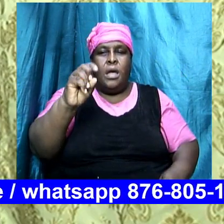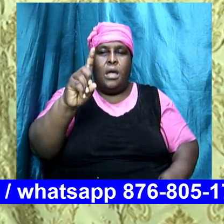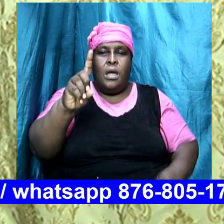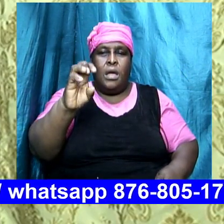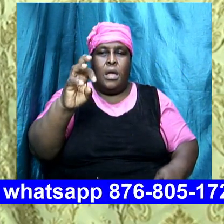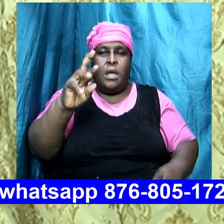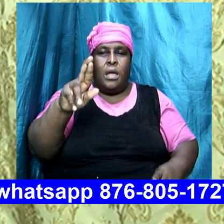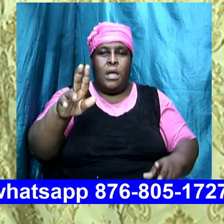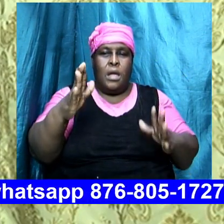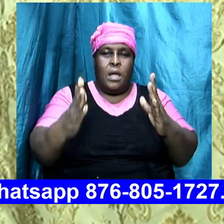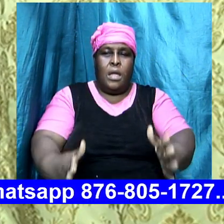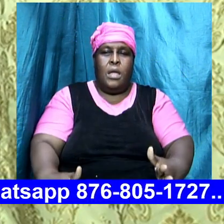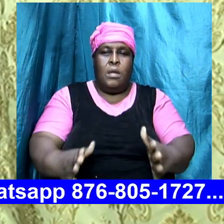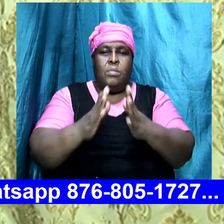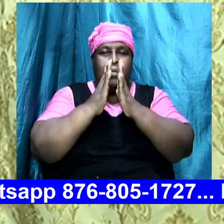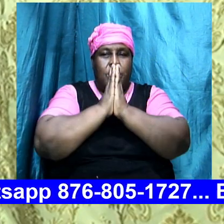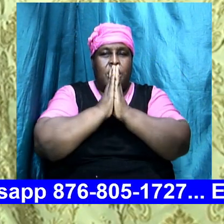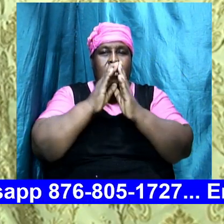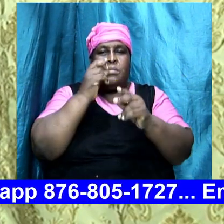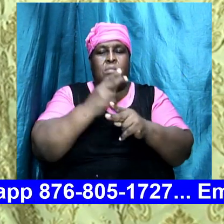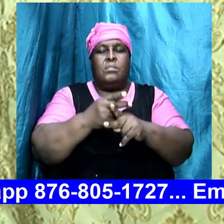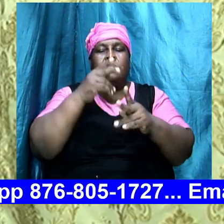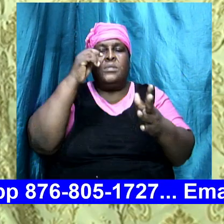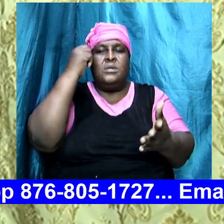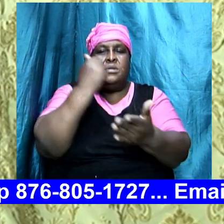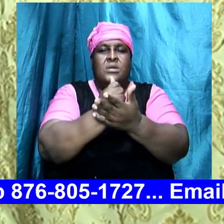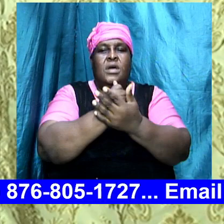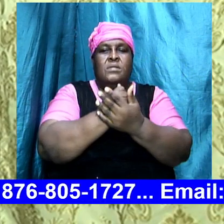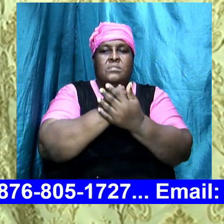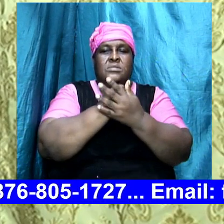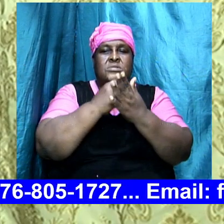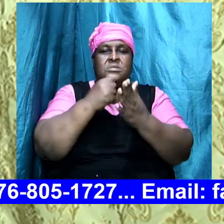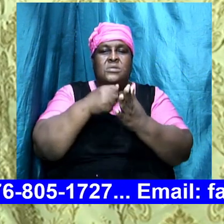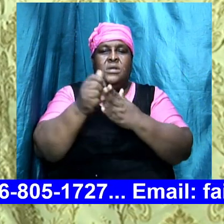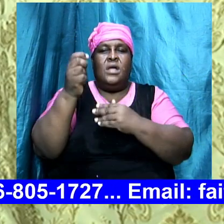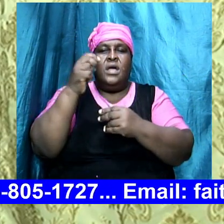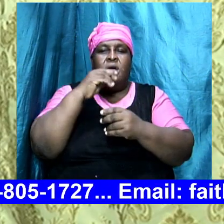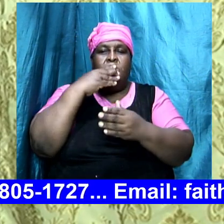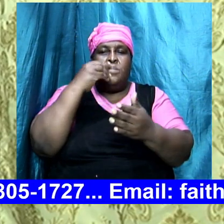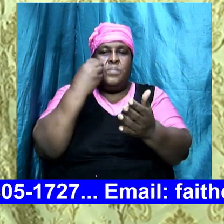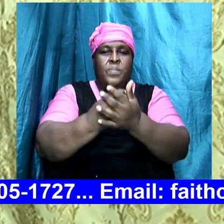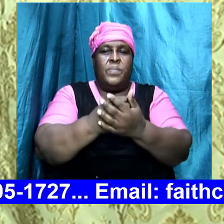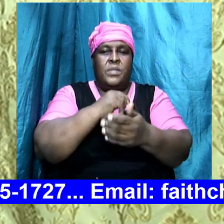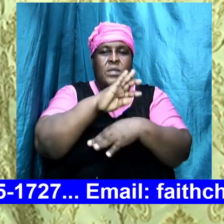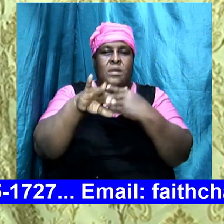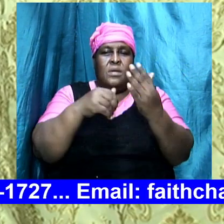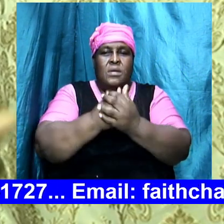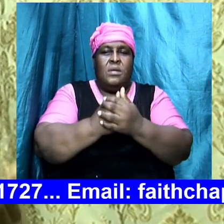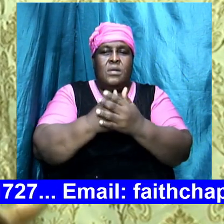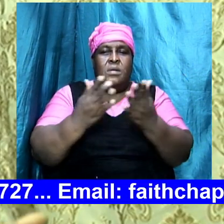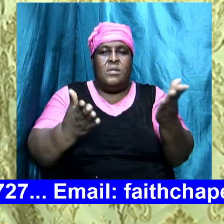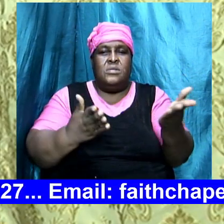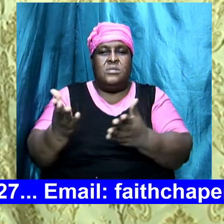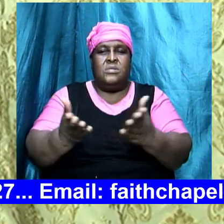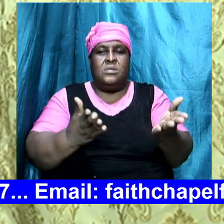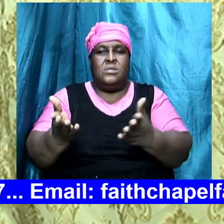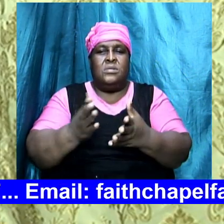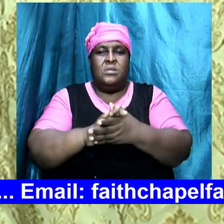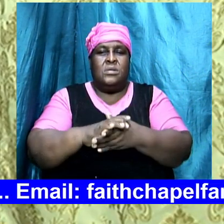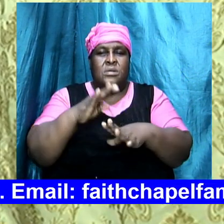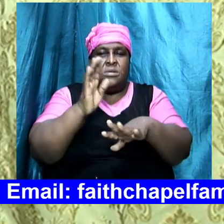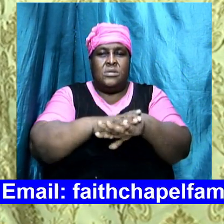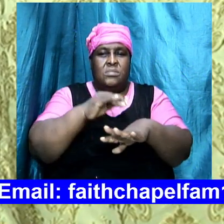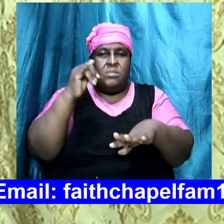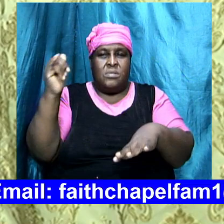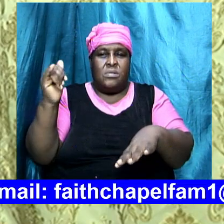person pray that you know God will stamp his seal of approval on all the service you know that you know we are supposed to call in